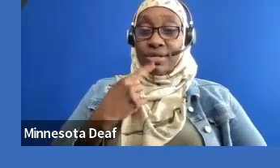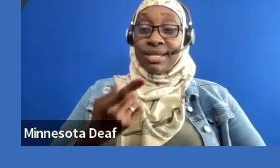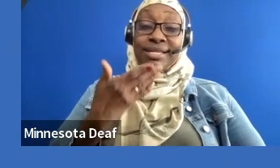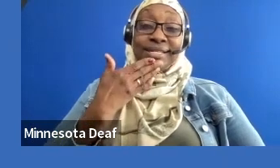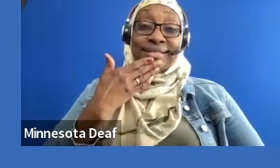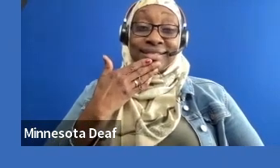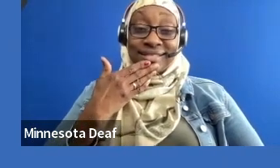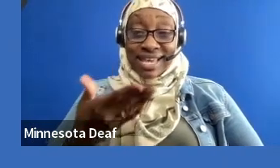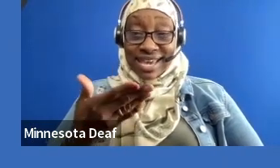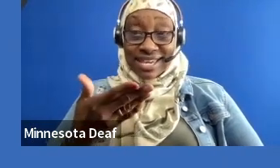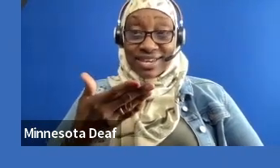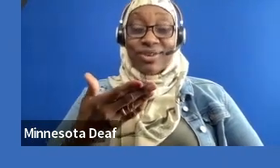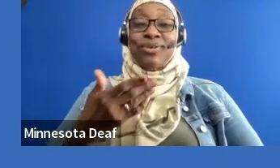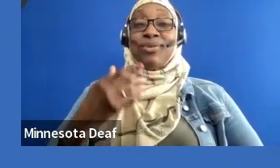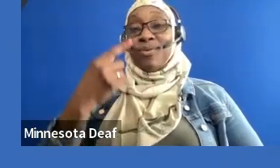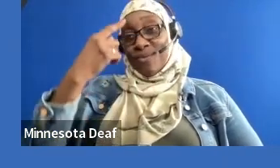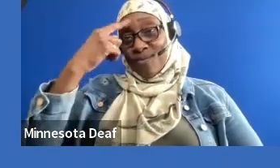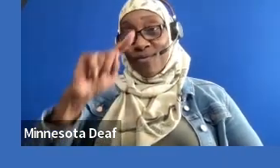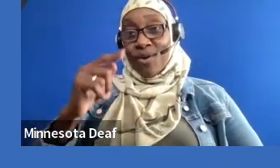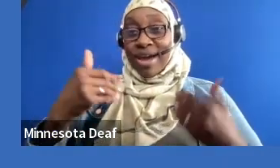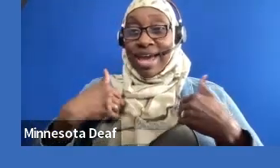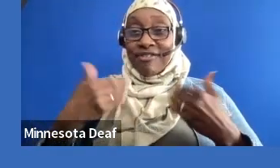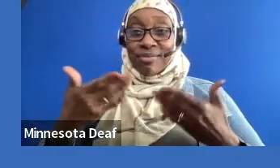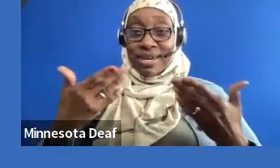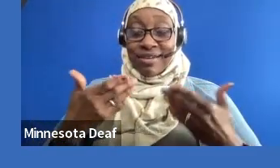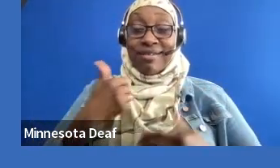at my webcam to the screen. Lots of screens to look at.